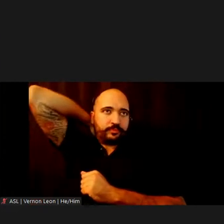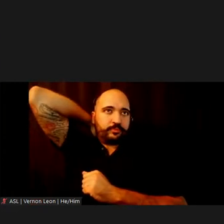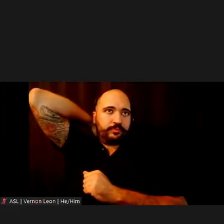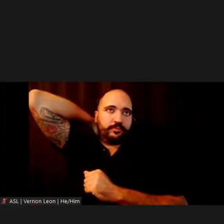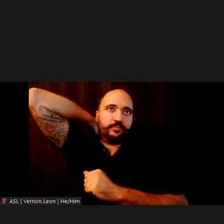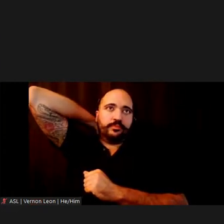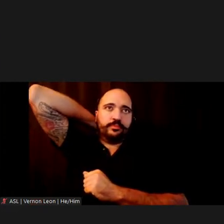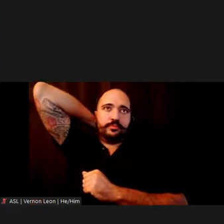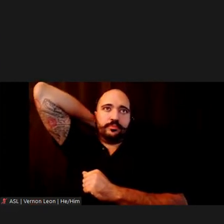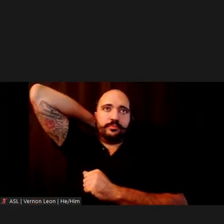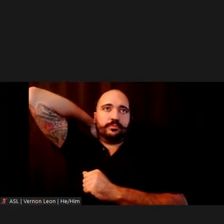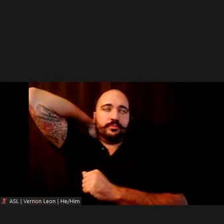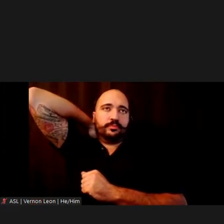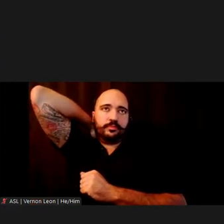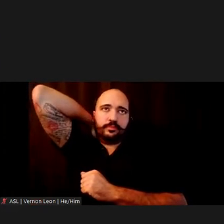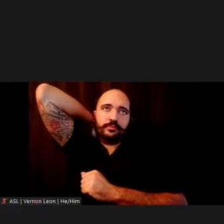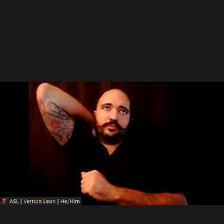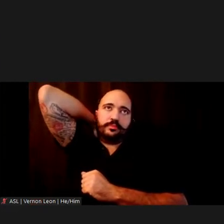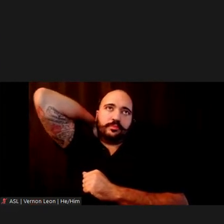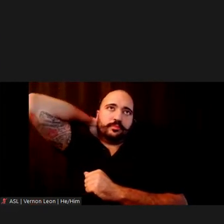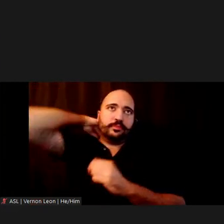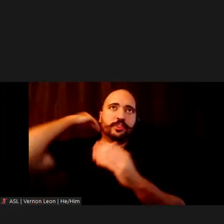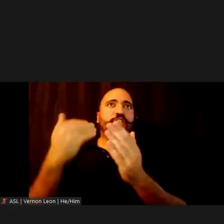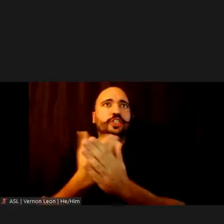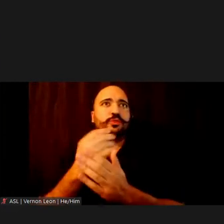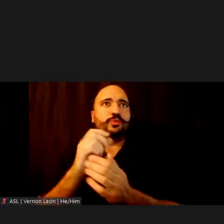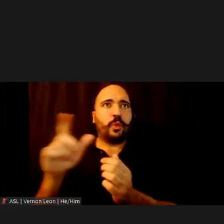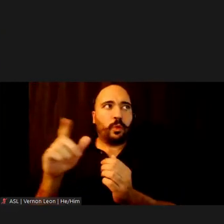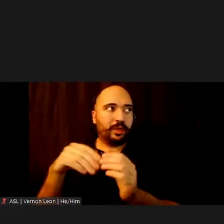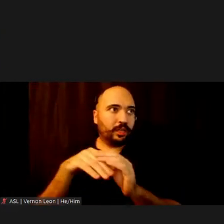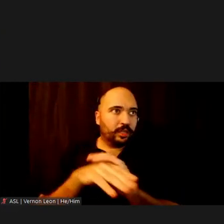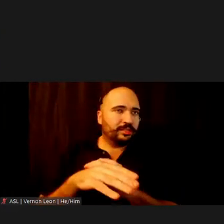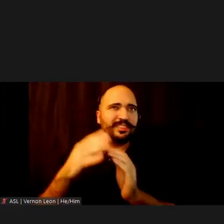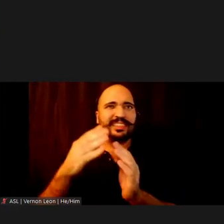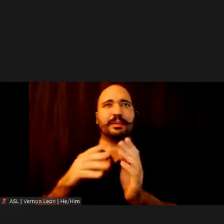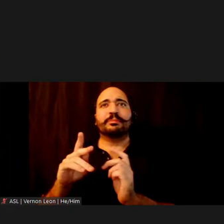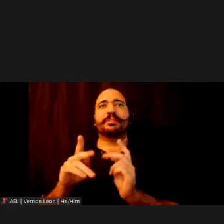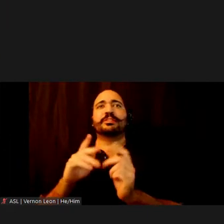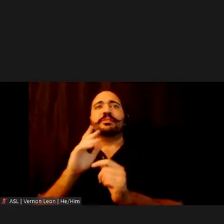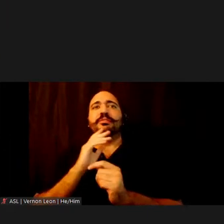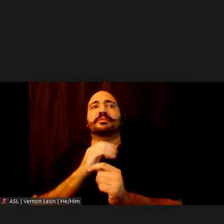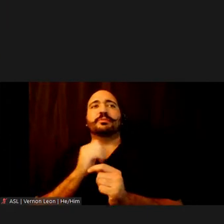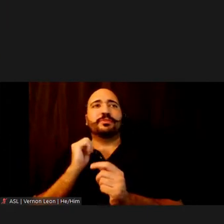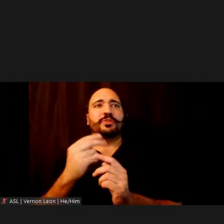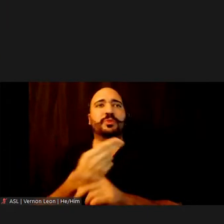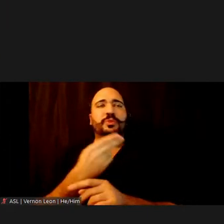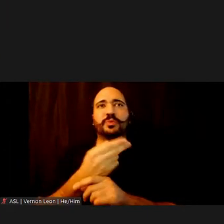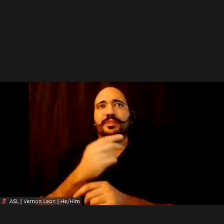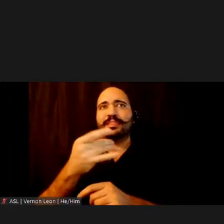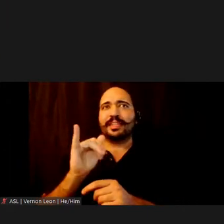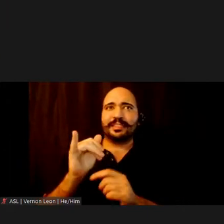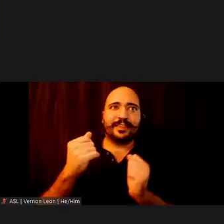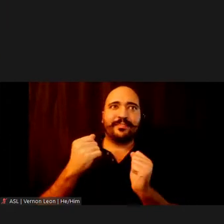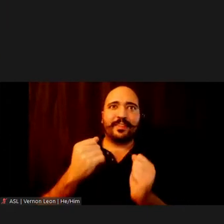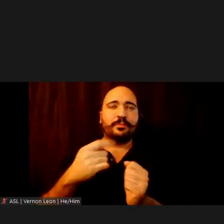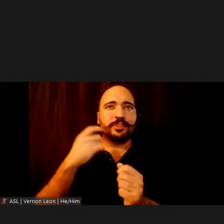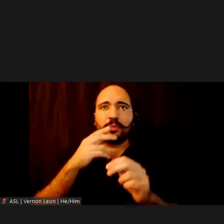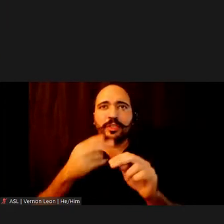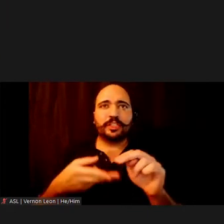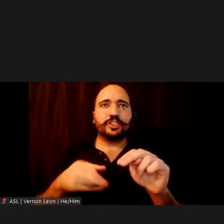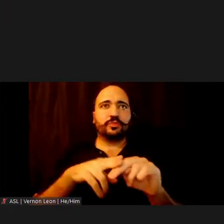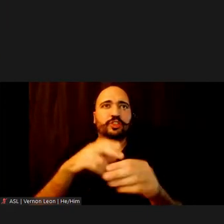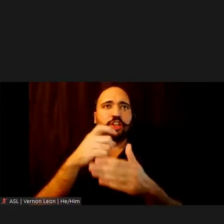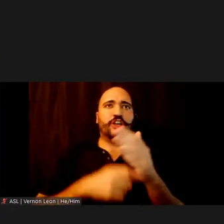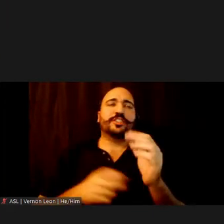District, our model shows that some passengers would no longer choose to use taxis and for-hire vehicles, since it would increase the cost of their